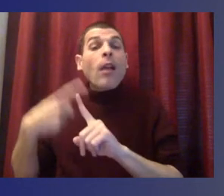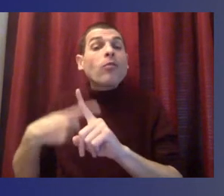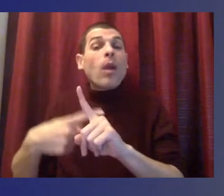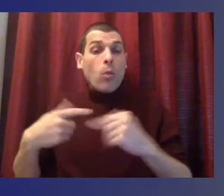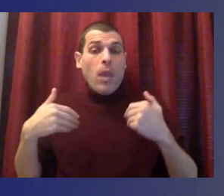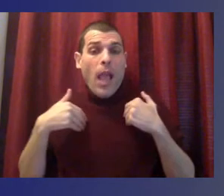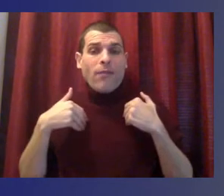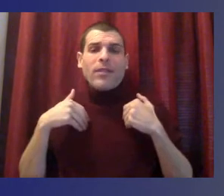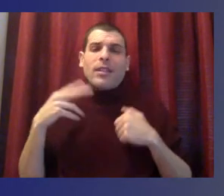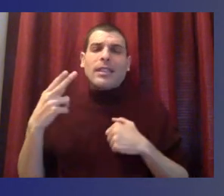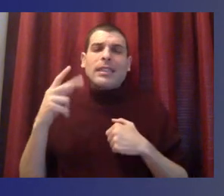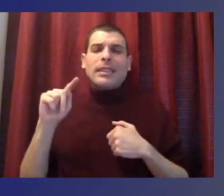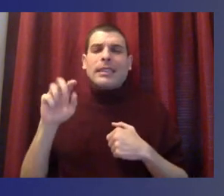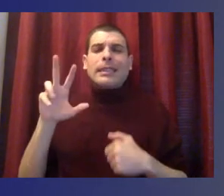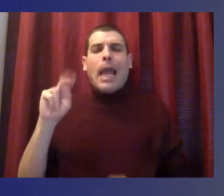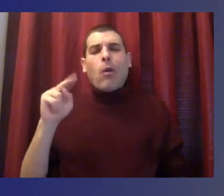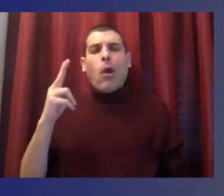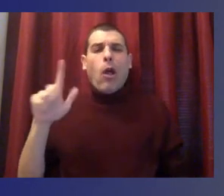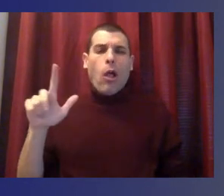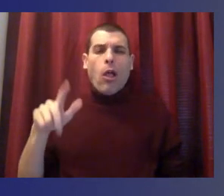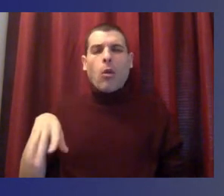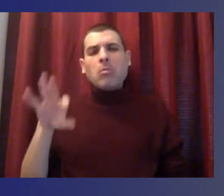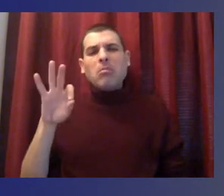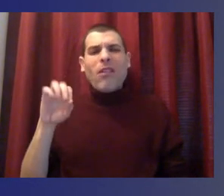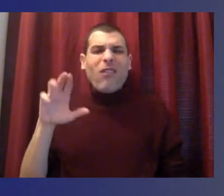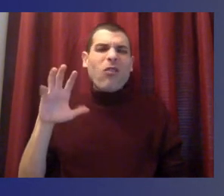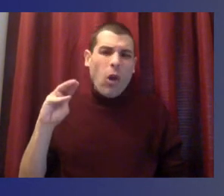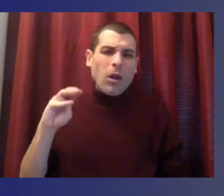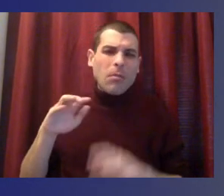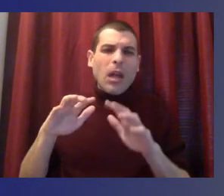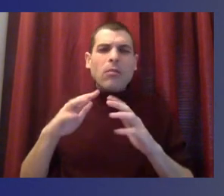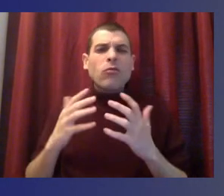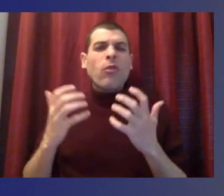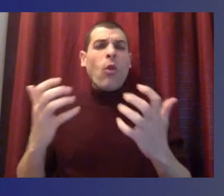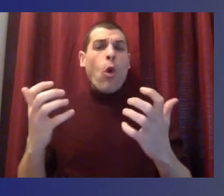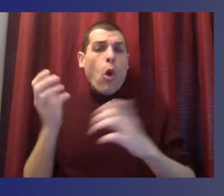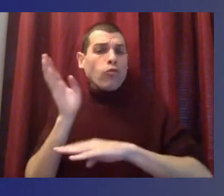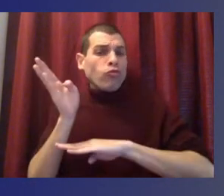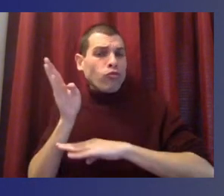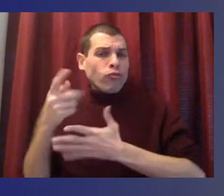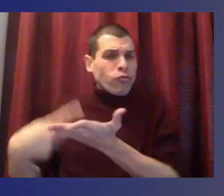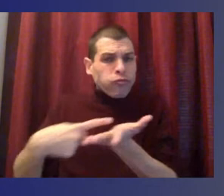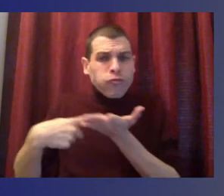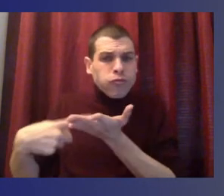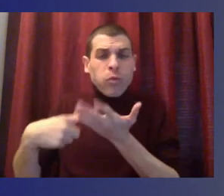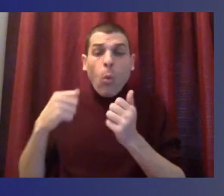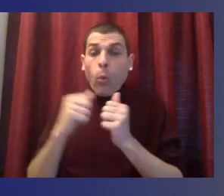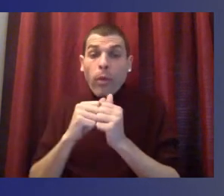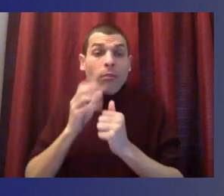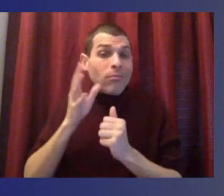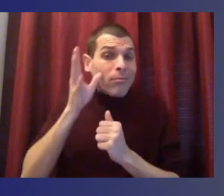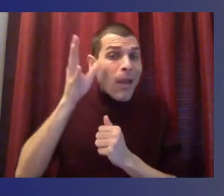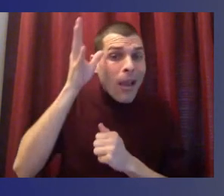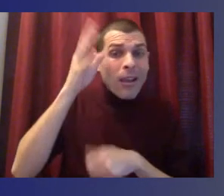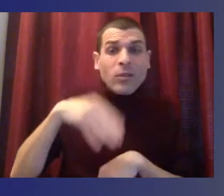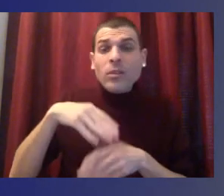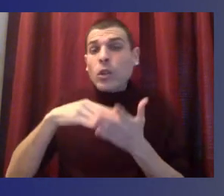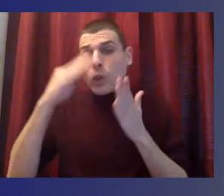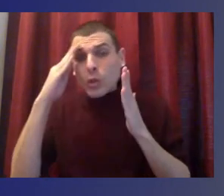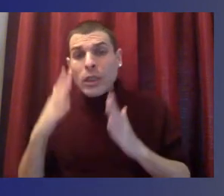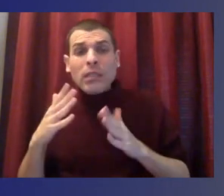We're able to listen to our families, to listen to our students so that they can share their perspective to be streamlined